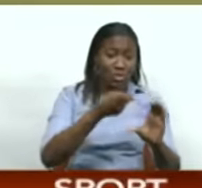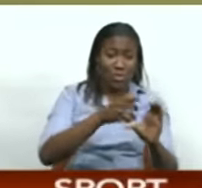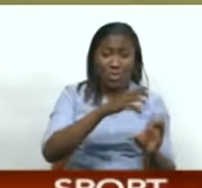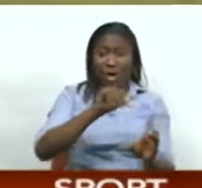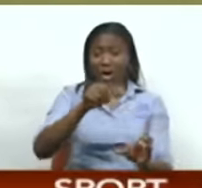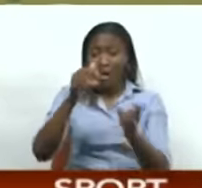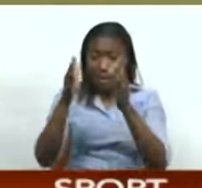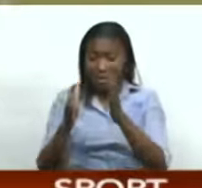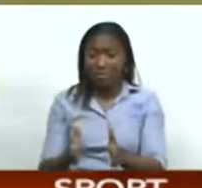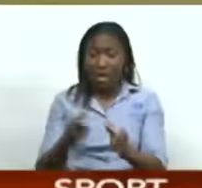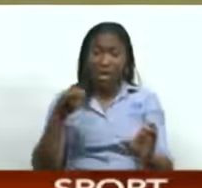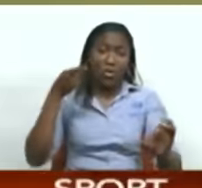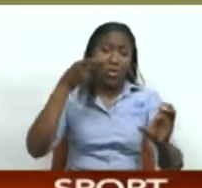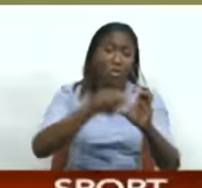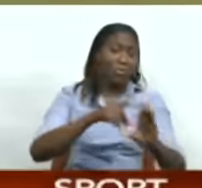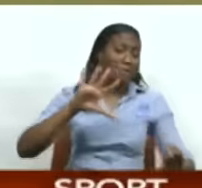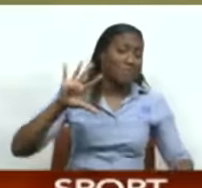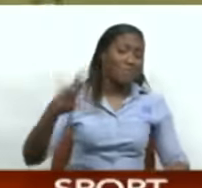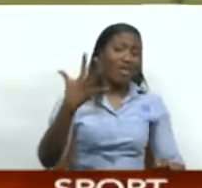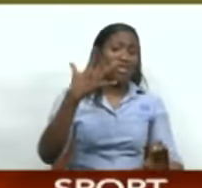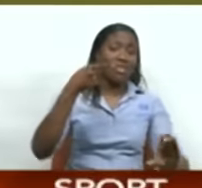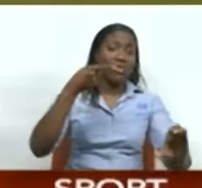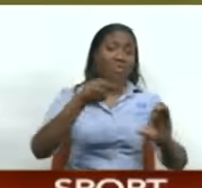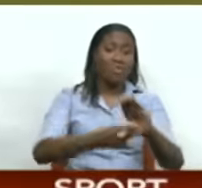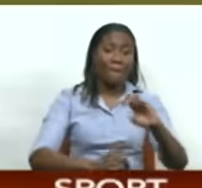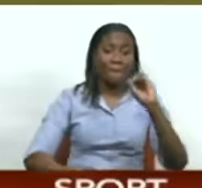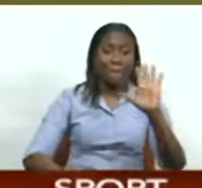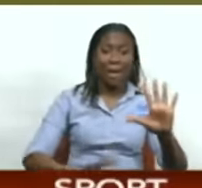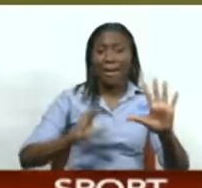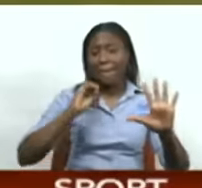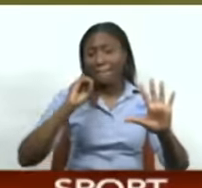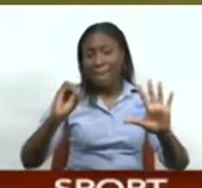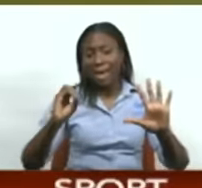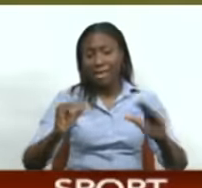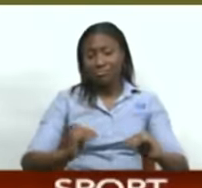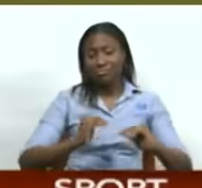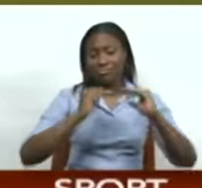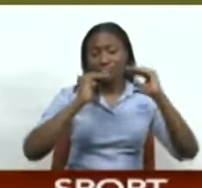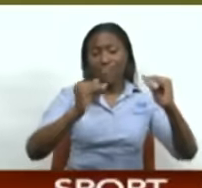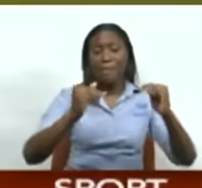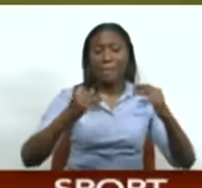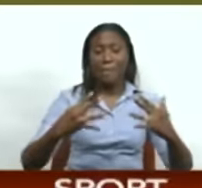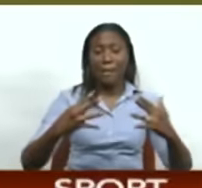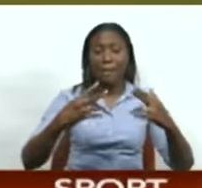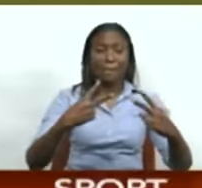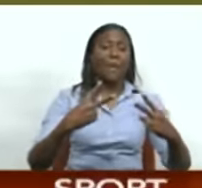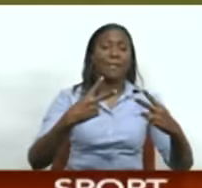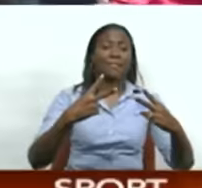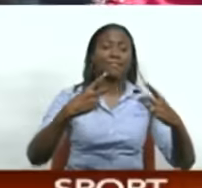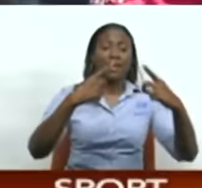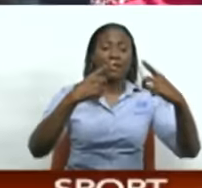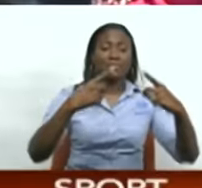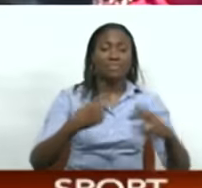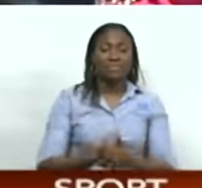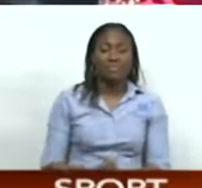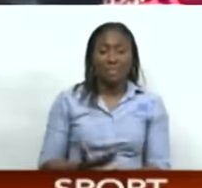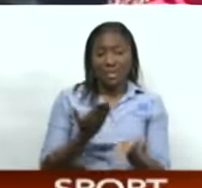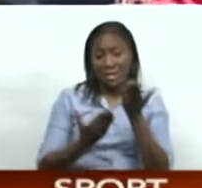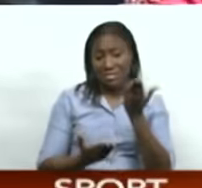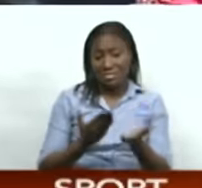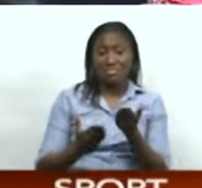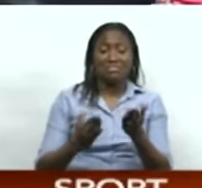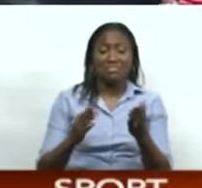sealed the 5-0 win for Fatima and booked them a semifinal spot, keeping the possibility of a double